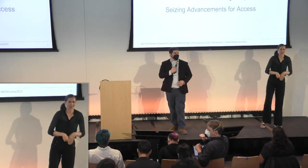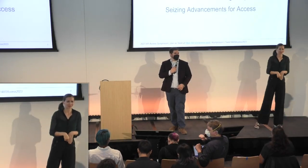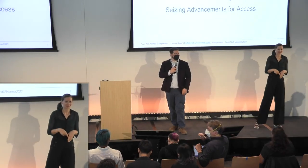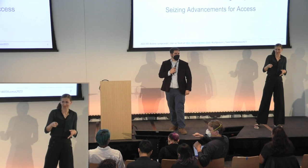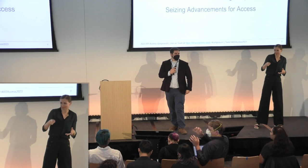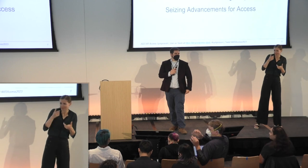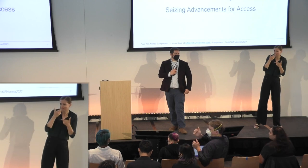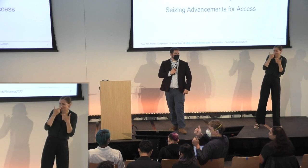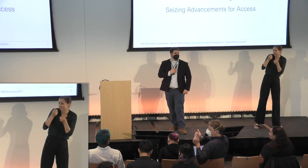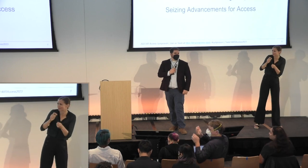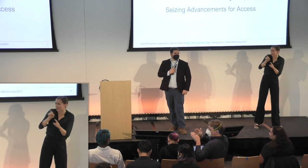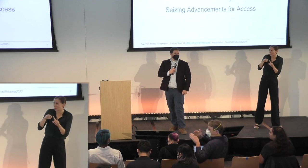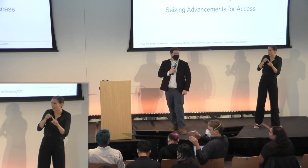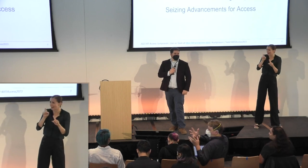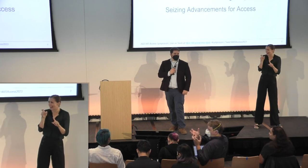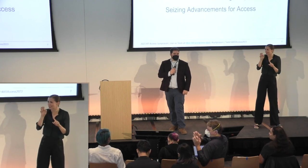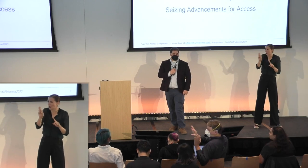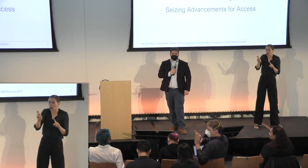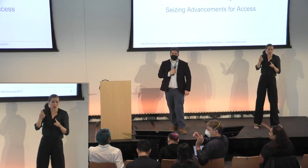somewhere here.